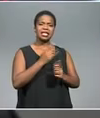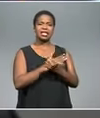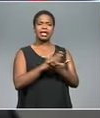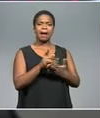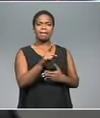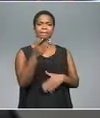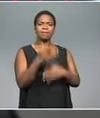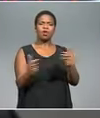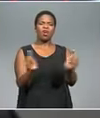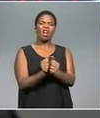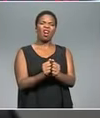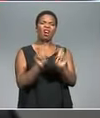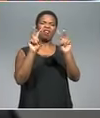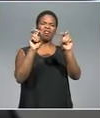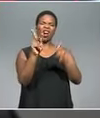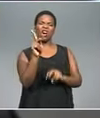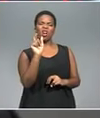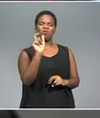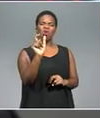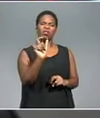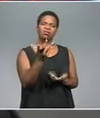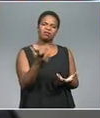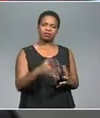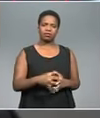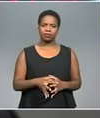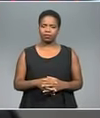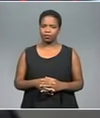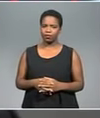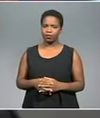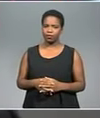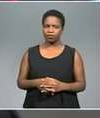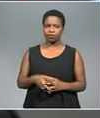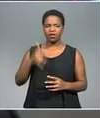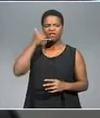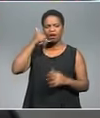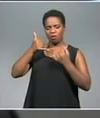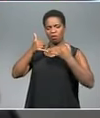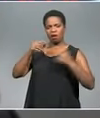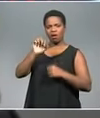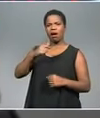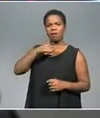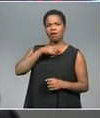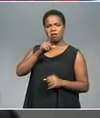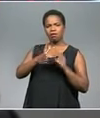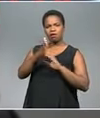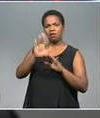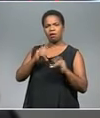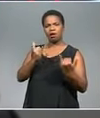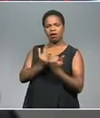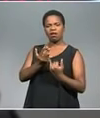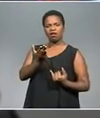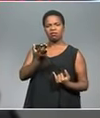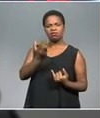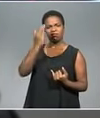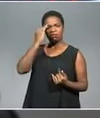of his colleagues using the K-word. You know what? I'll go into that company. I will personally go into that company with all that